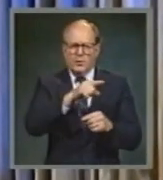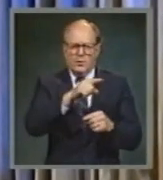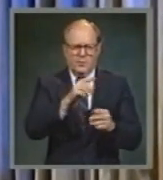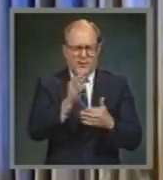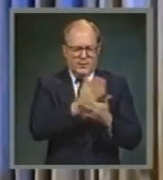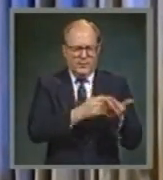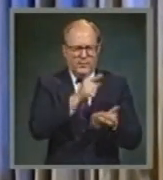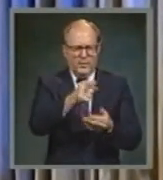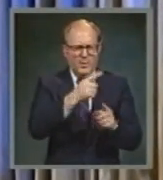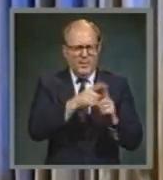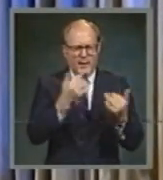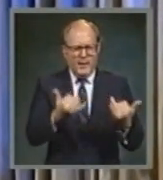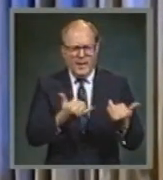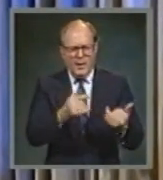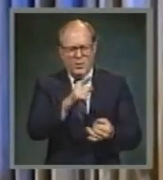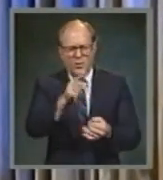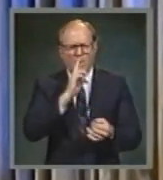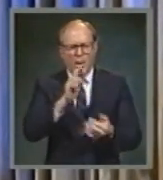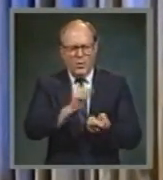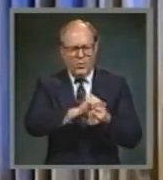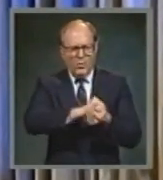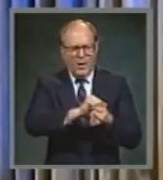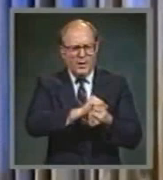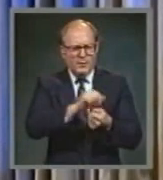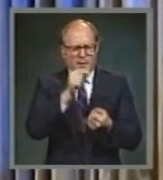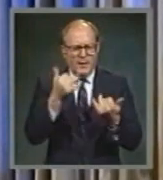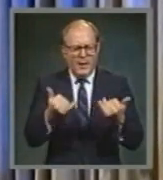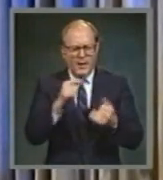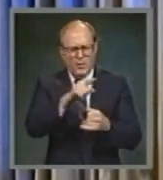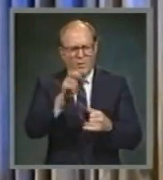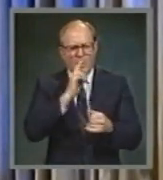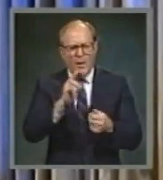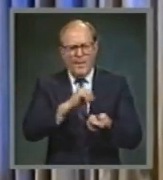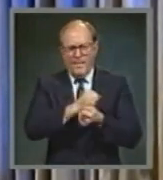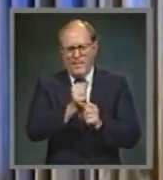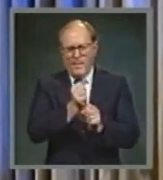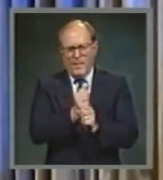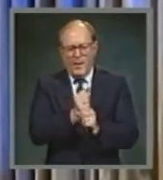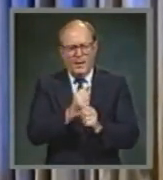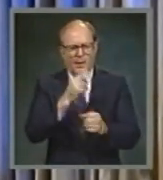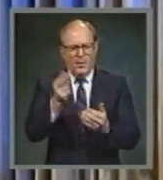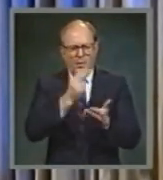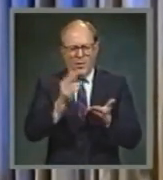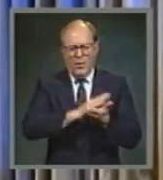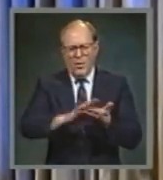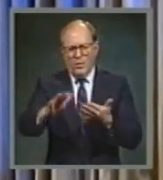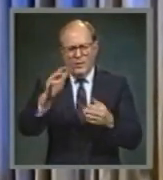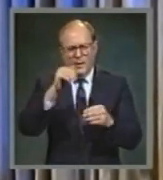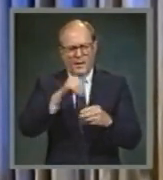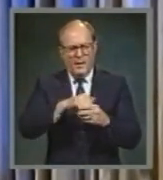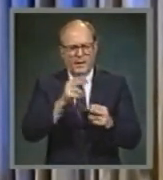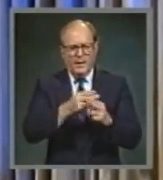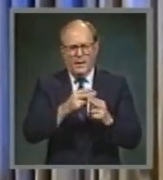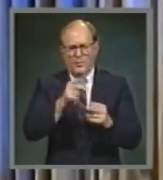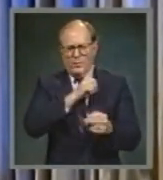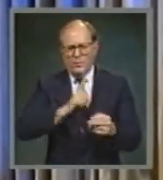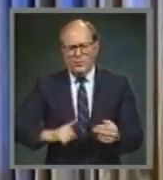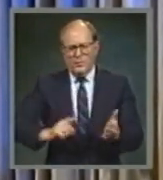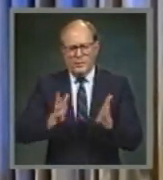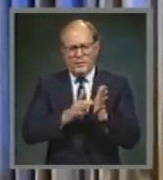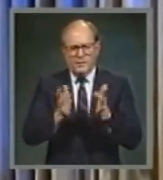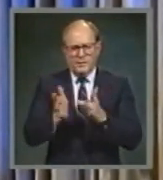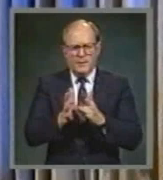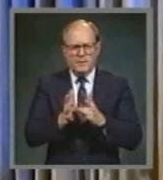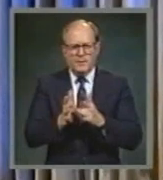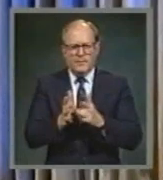washed, but you're sanctified, but you're justified in the name of the Lord Jesus and by the Spirit of our God.